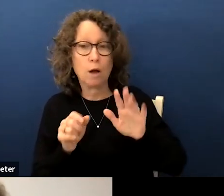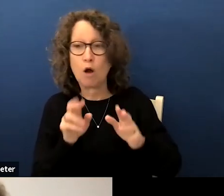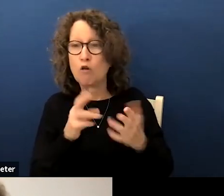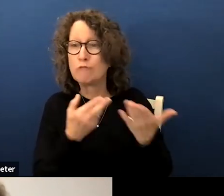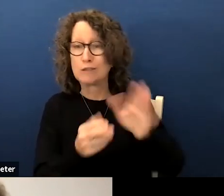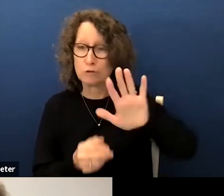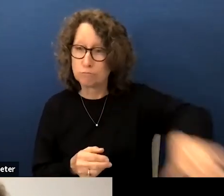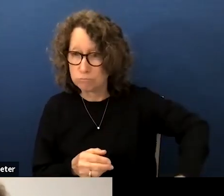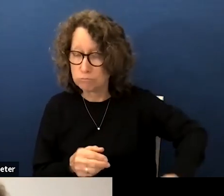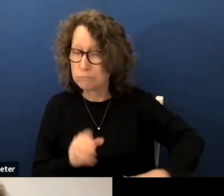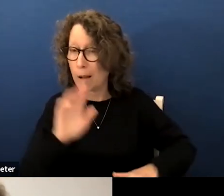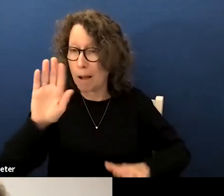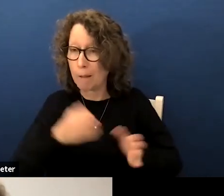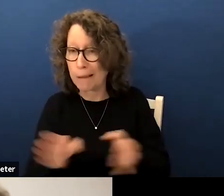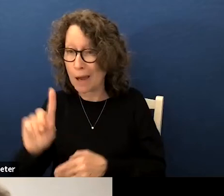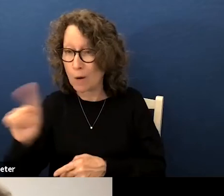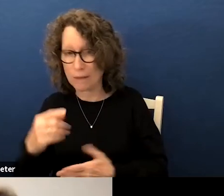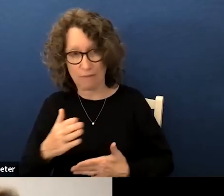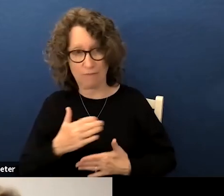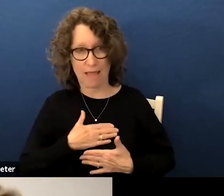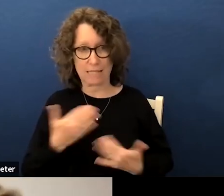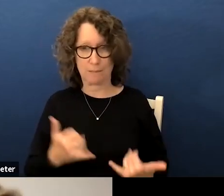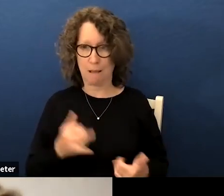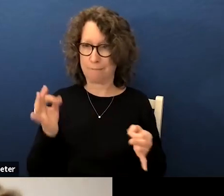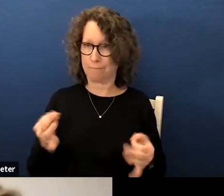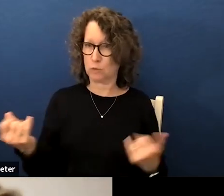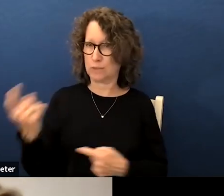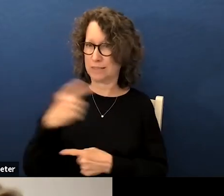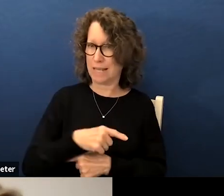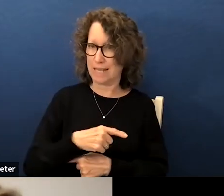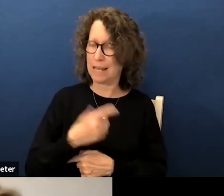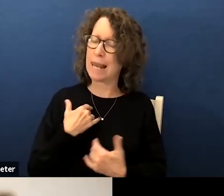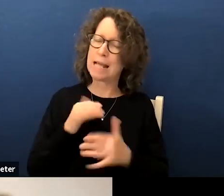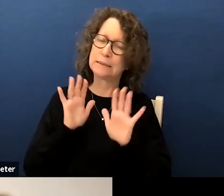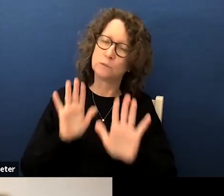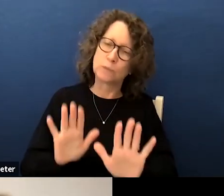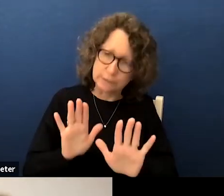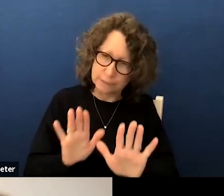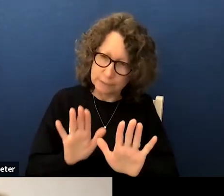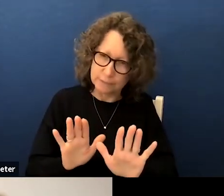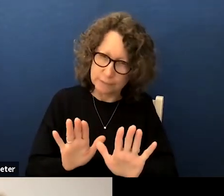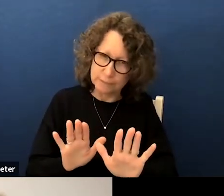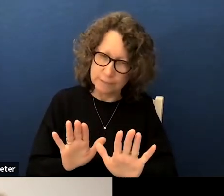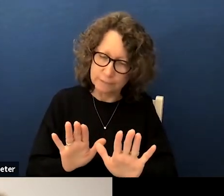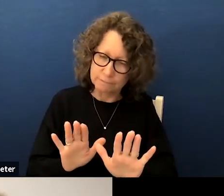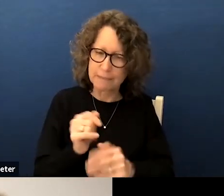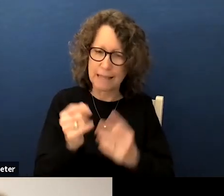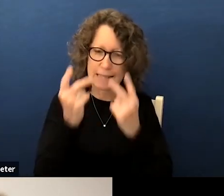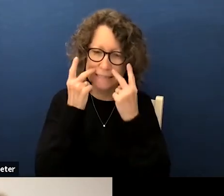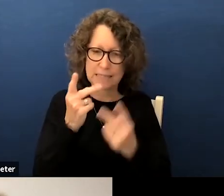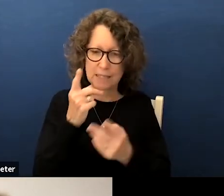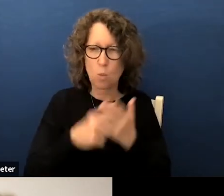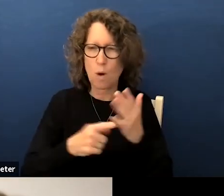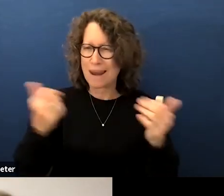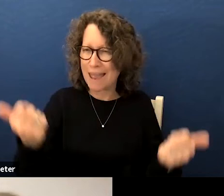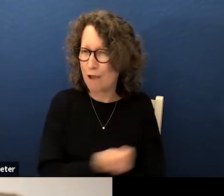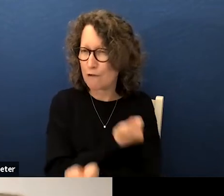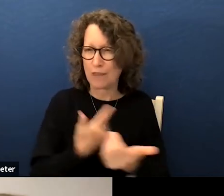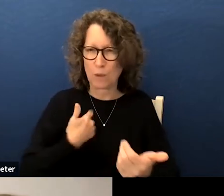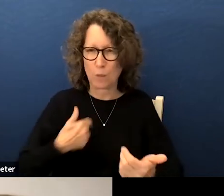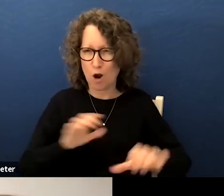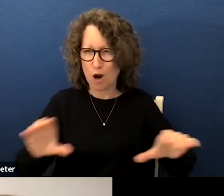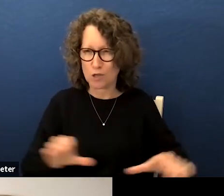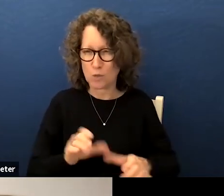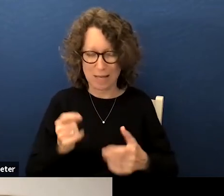that's my direction today let's let's take a step back and see what everything that we're doing